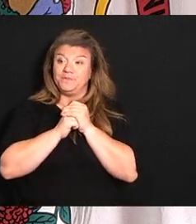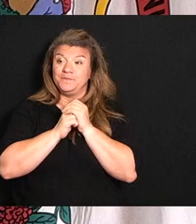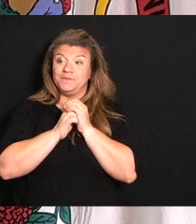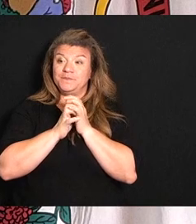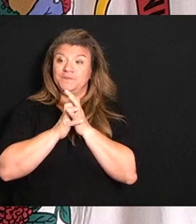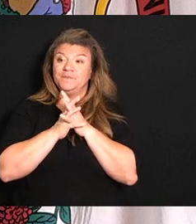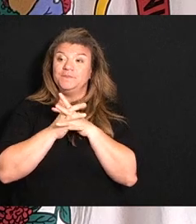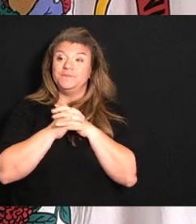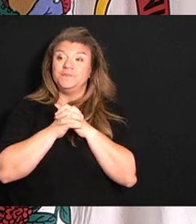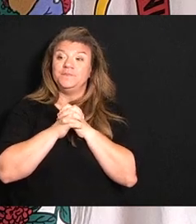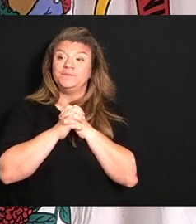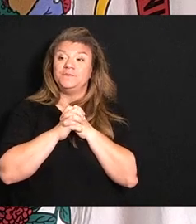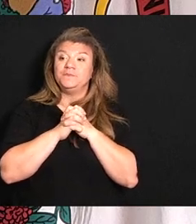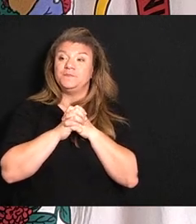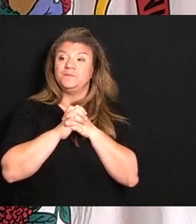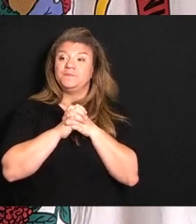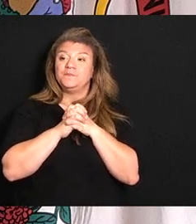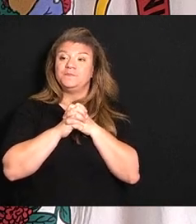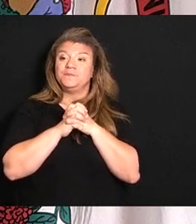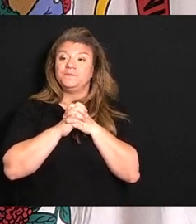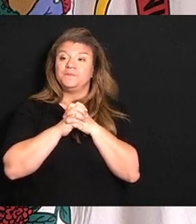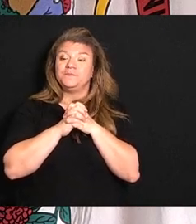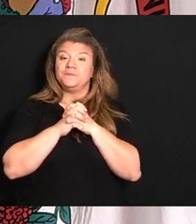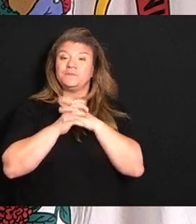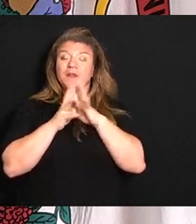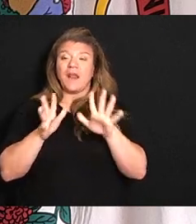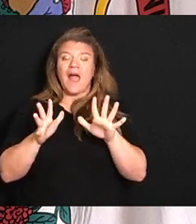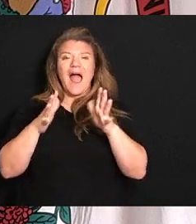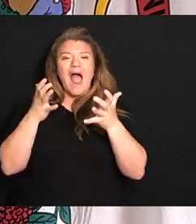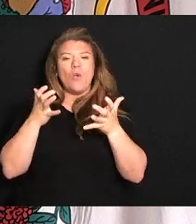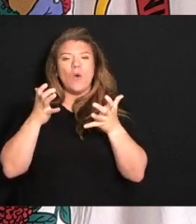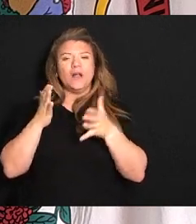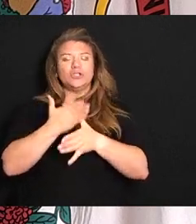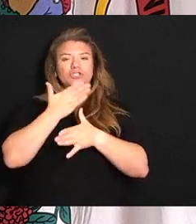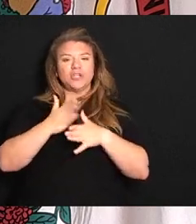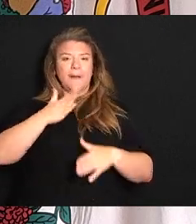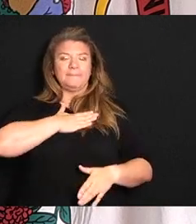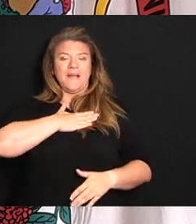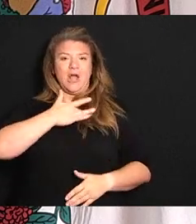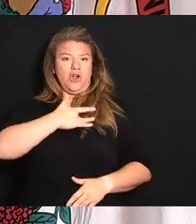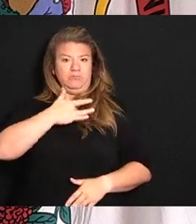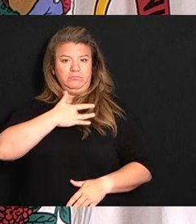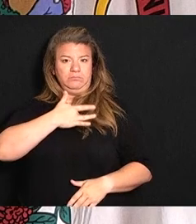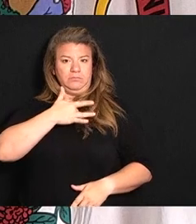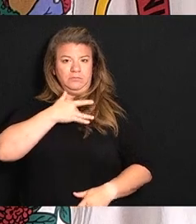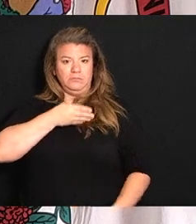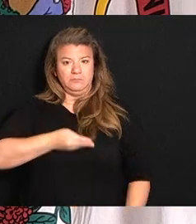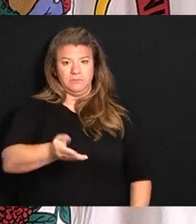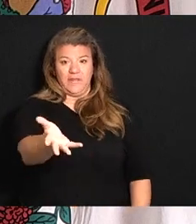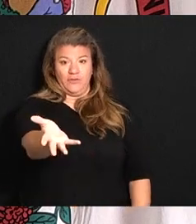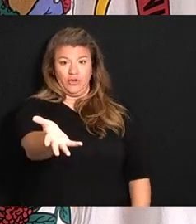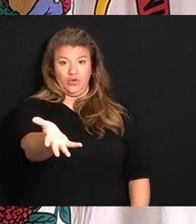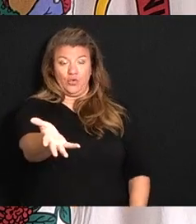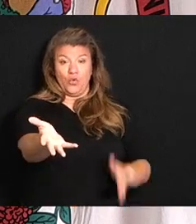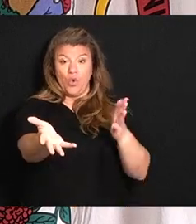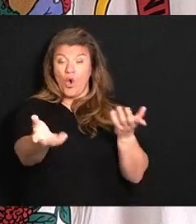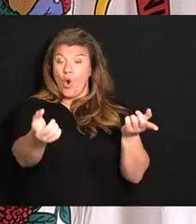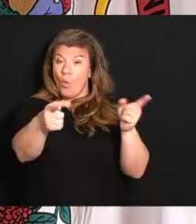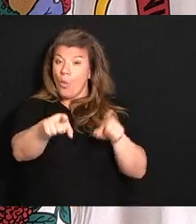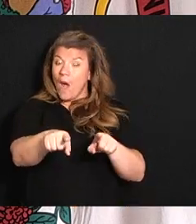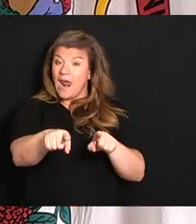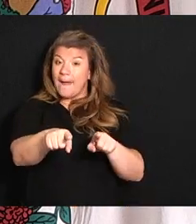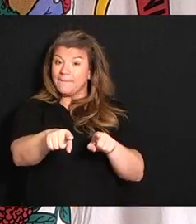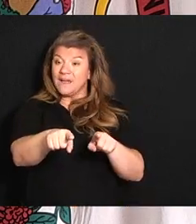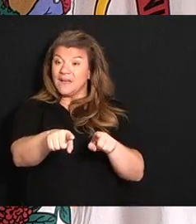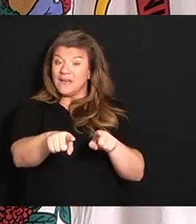And I need to just share with you my heart and my feelings. You know, what happened, you know,